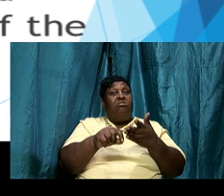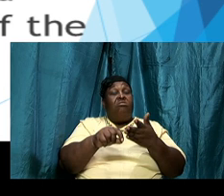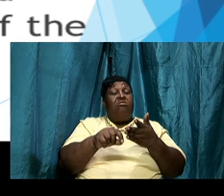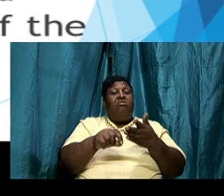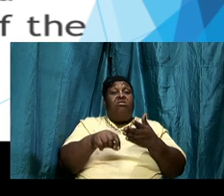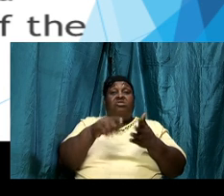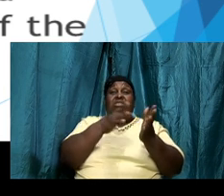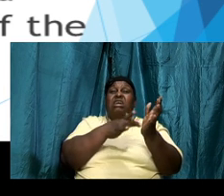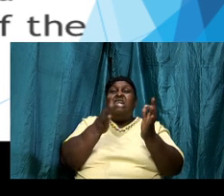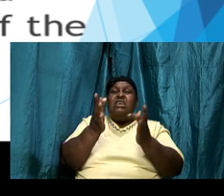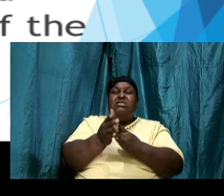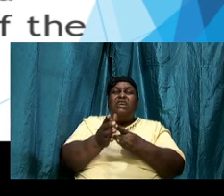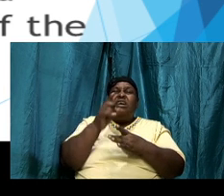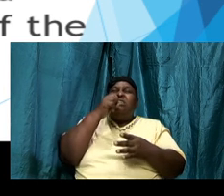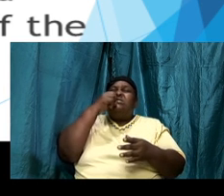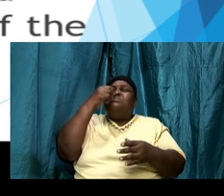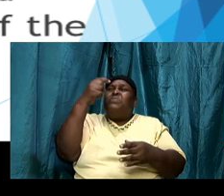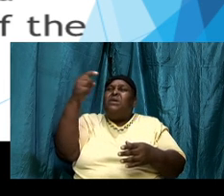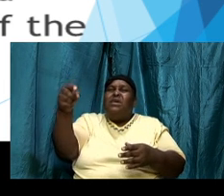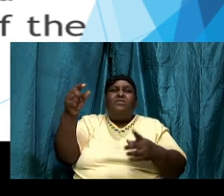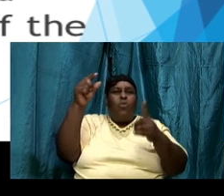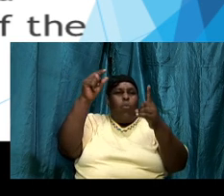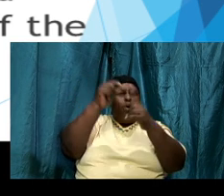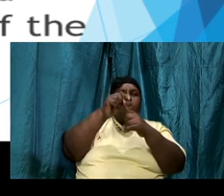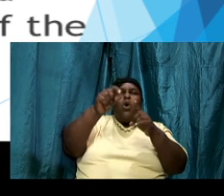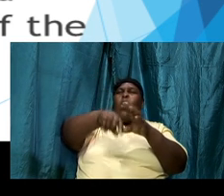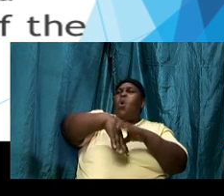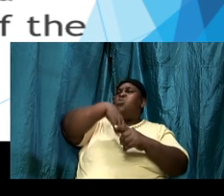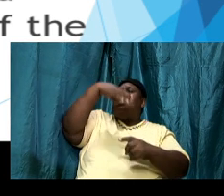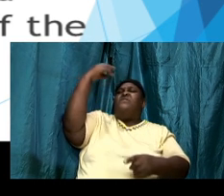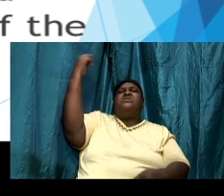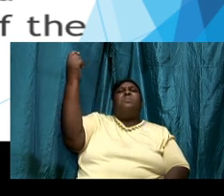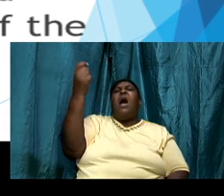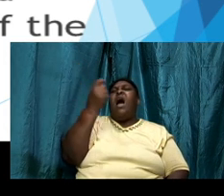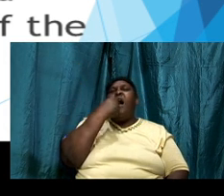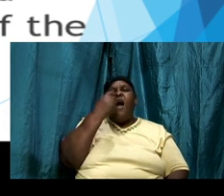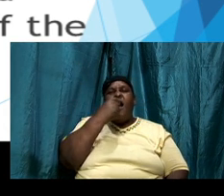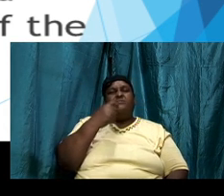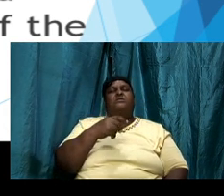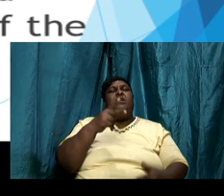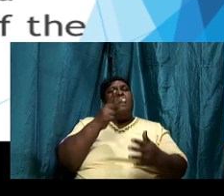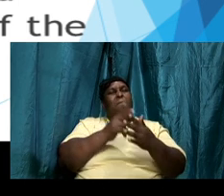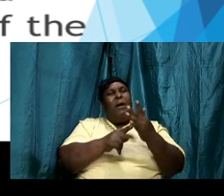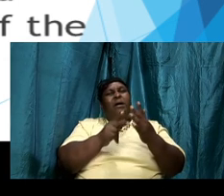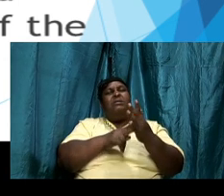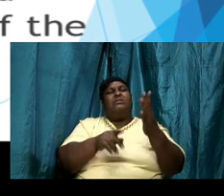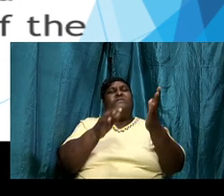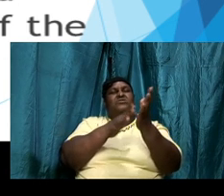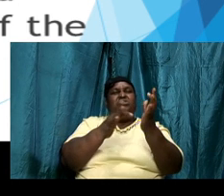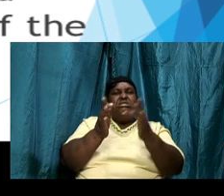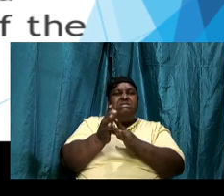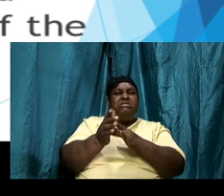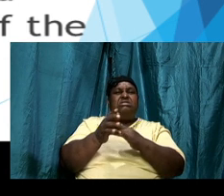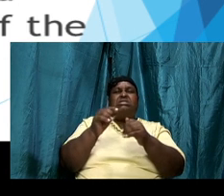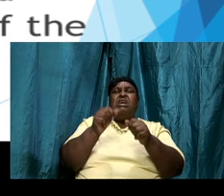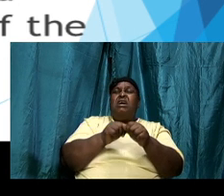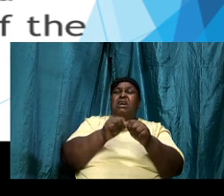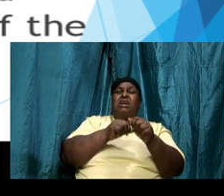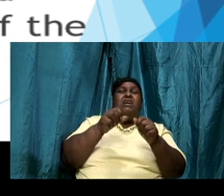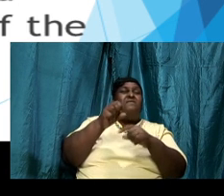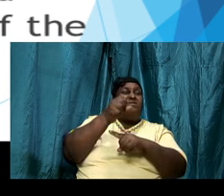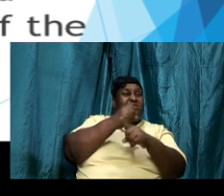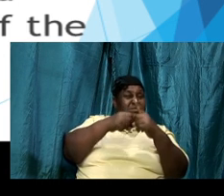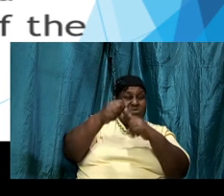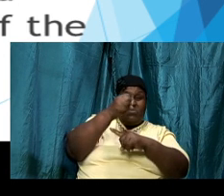verbalized what he had inside it was a part of him and every situation that